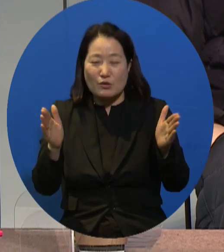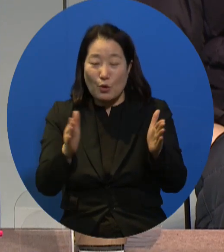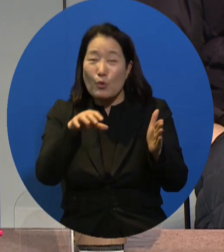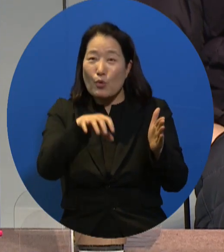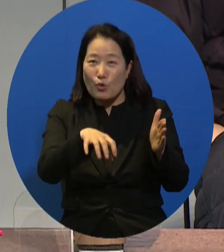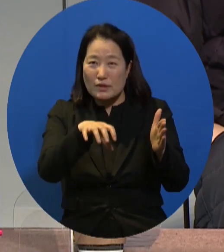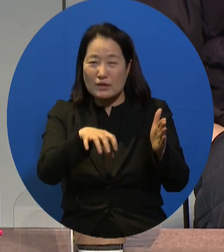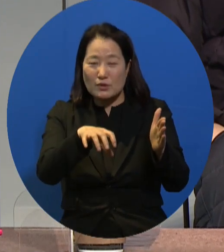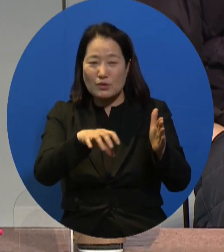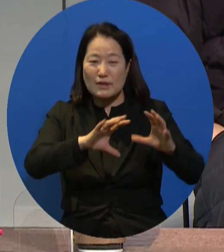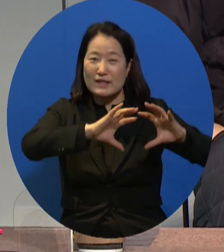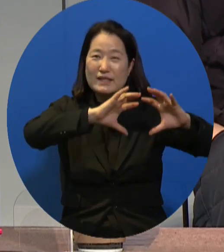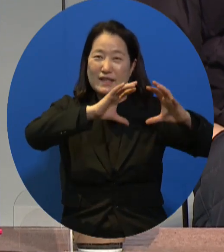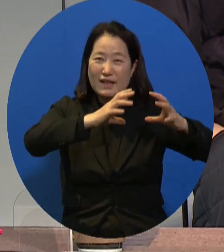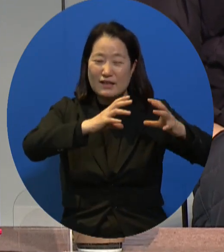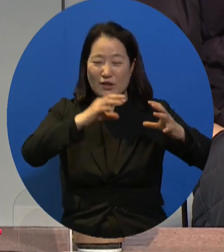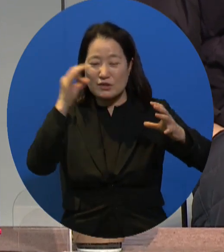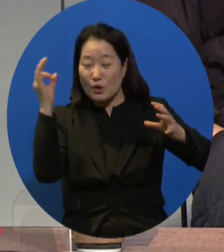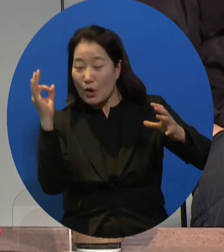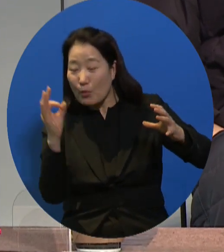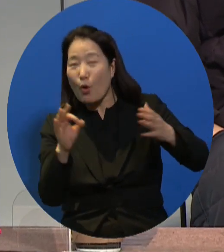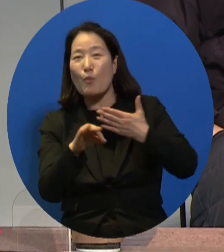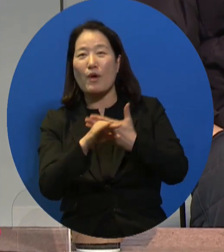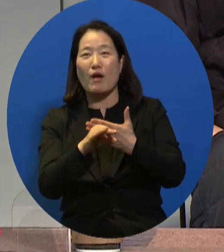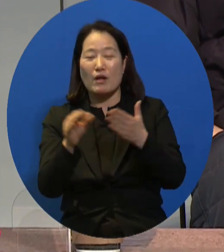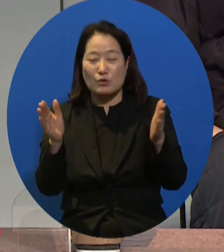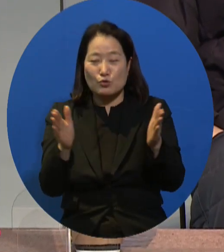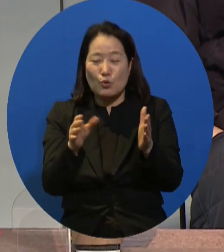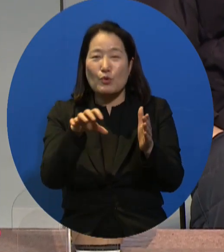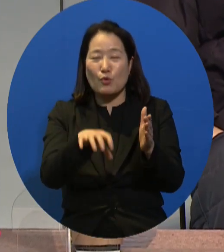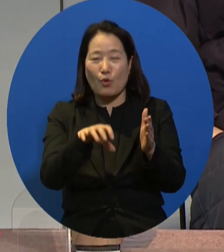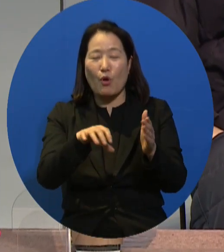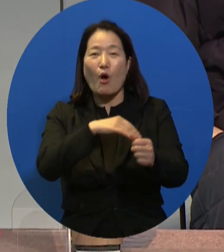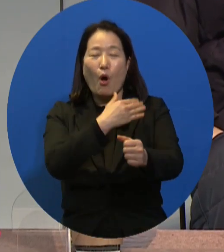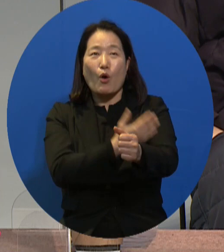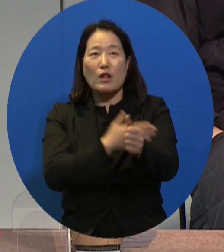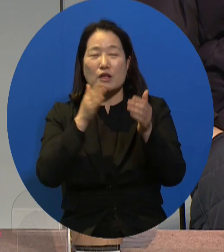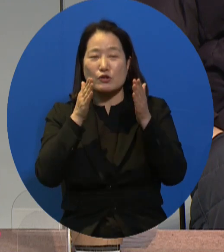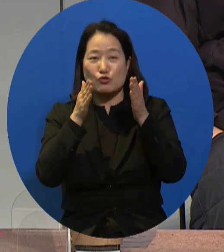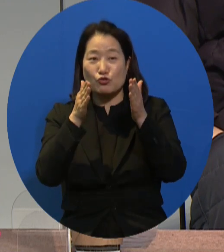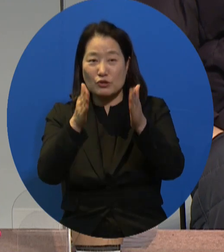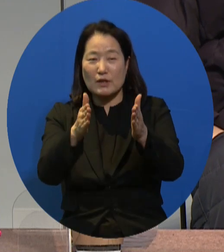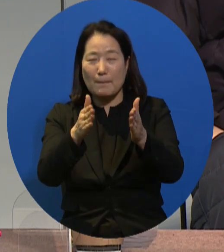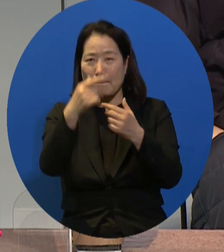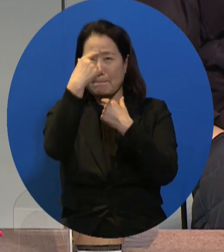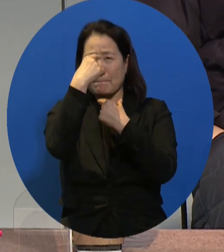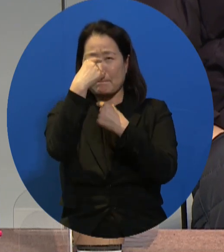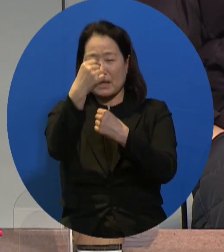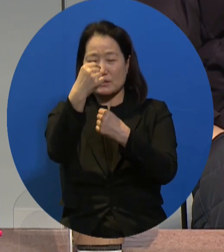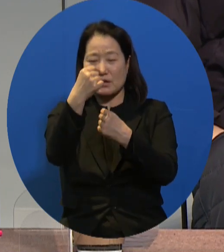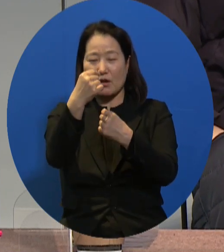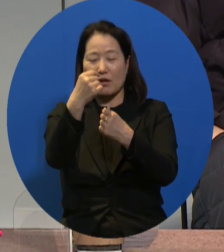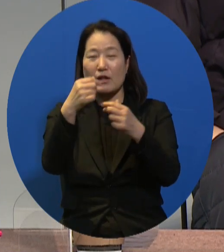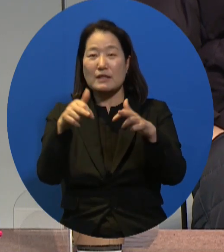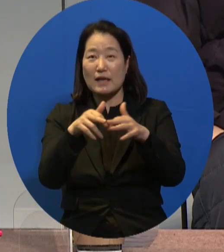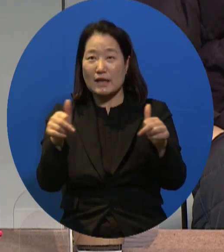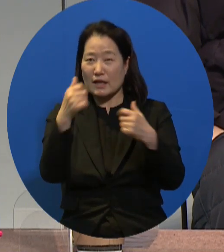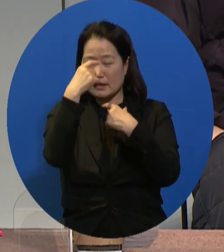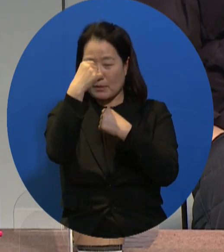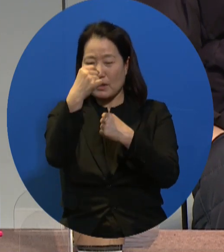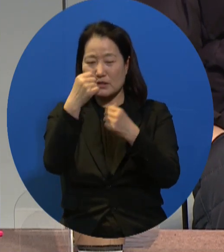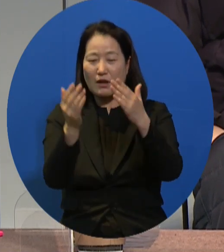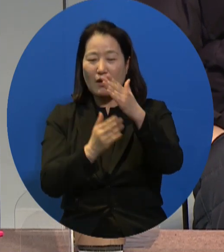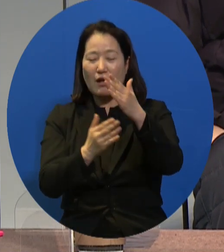market. But I think we can go down to the local level where local